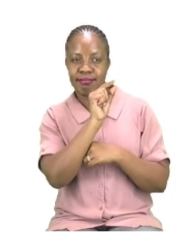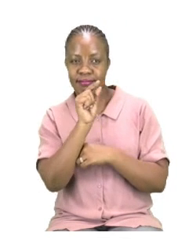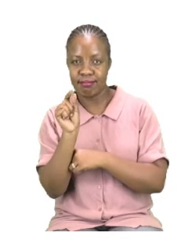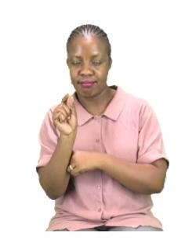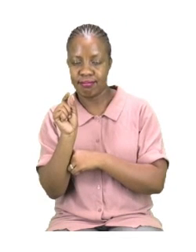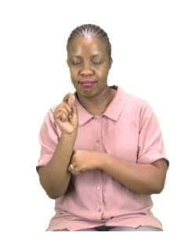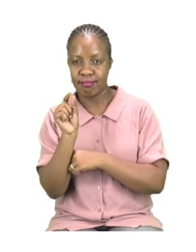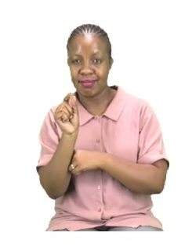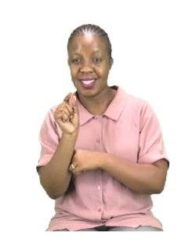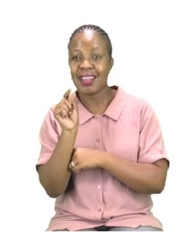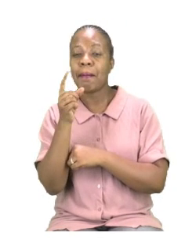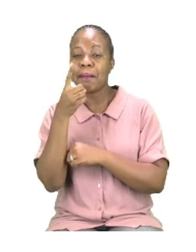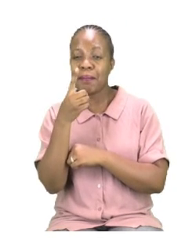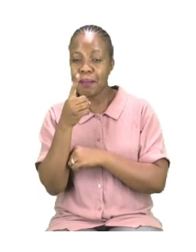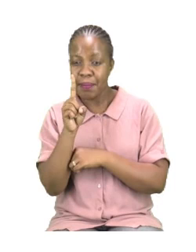him.